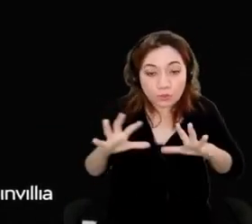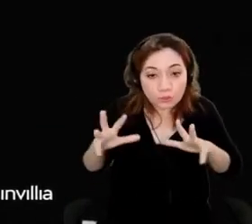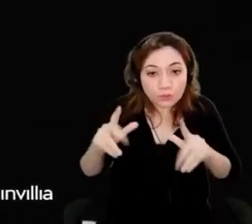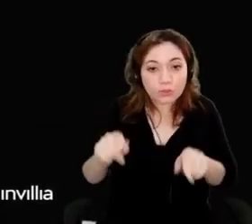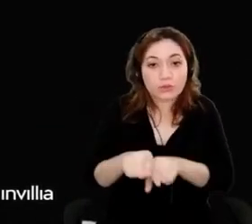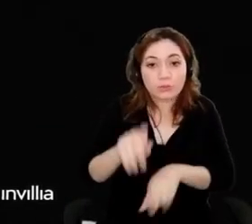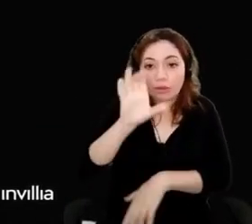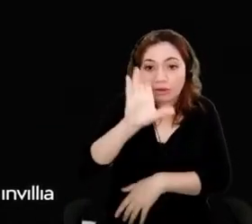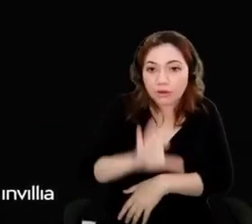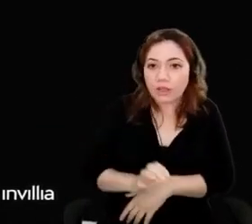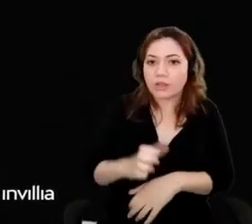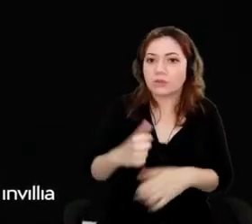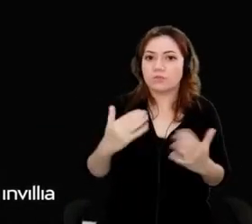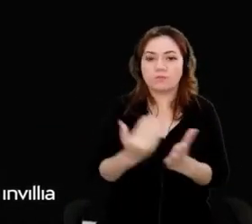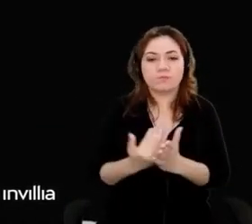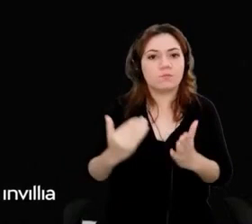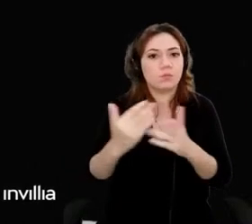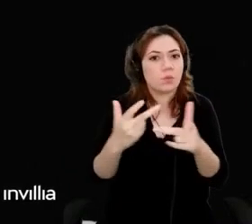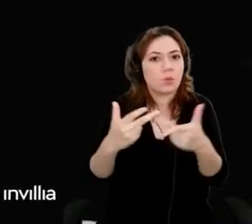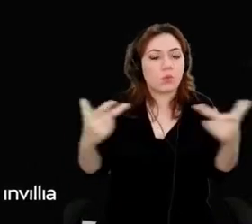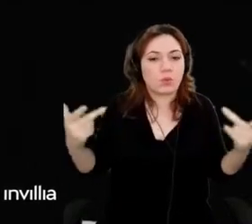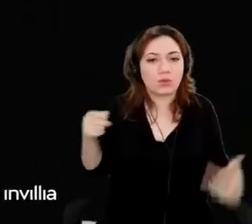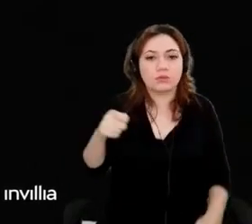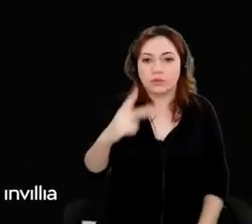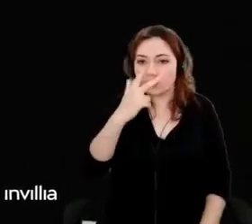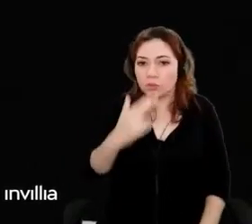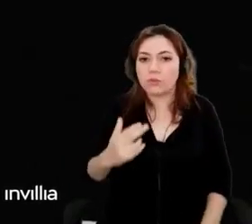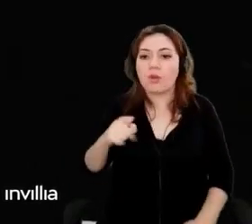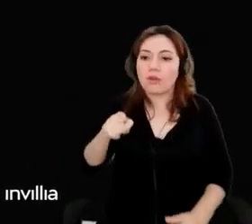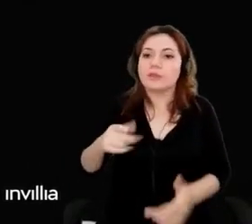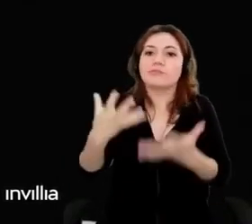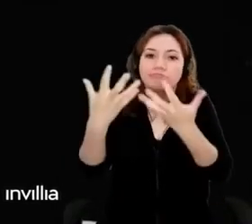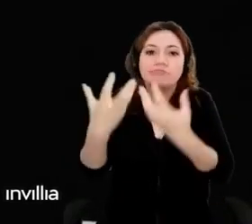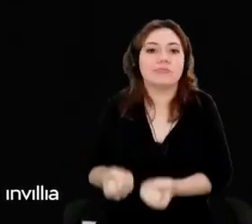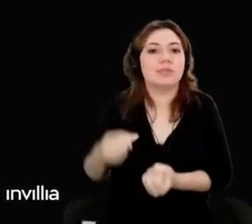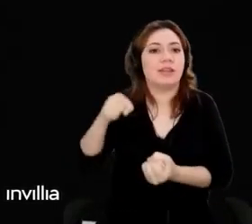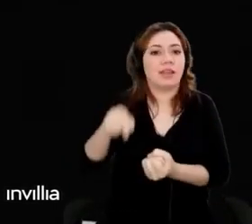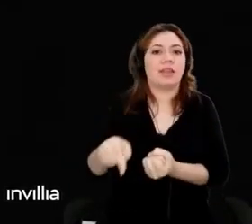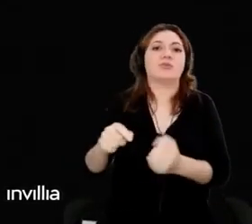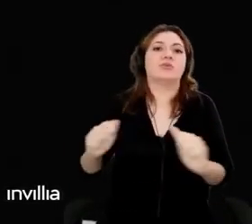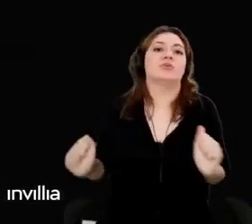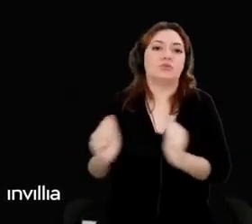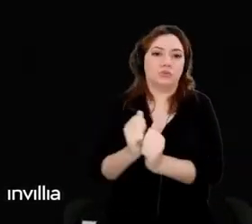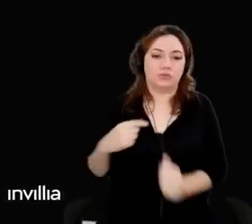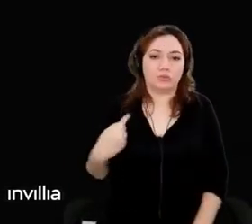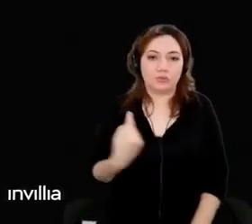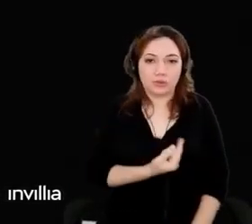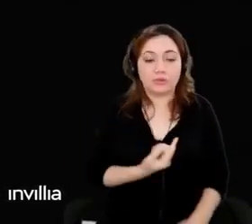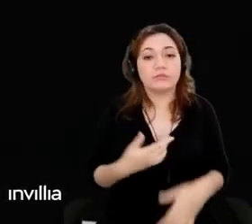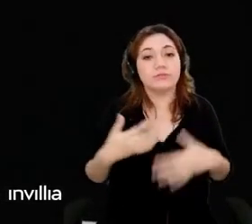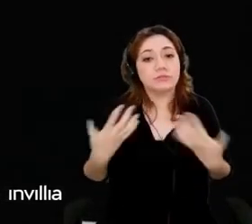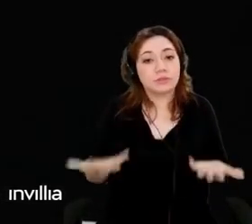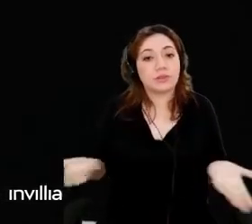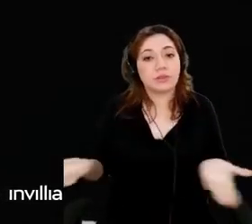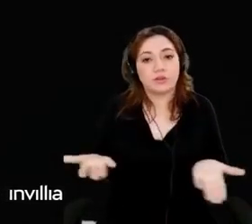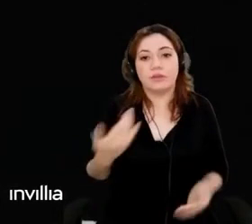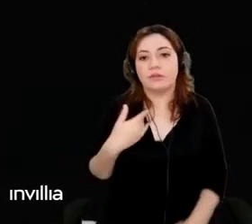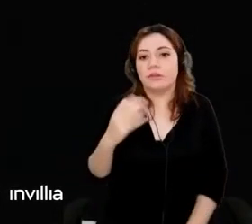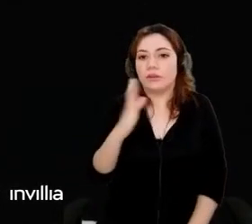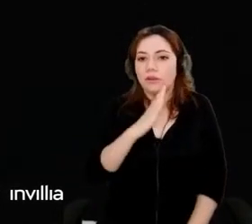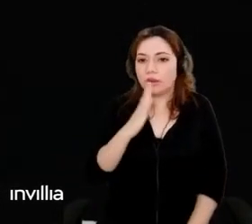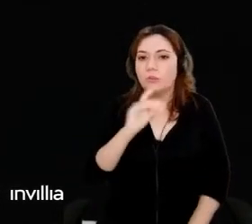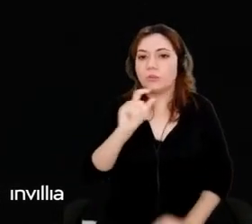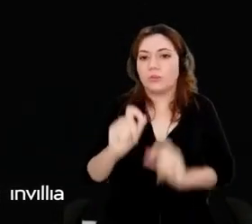embracing this roll-out together with us. Now, I'd like to quickly cover the second platform I